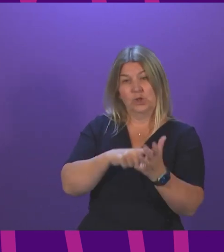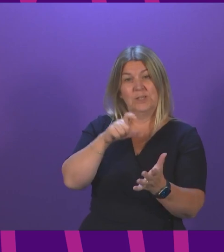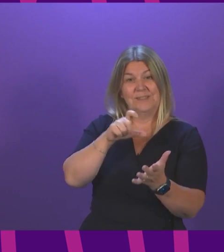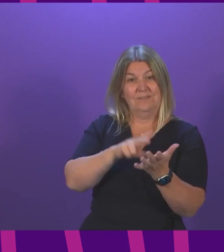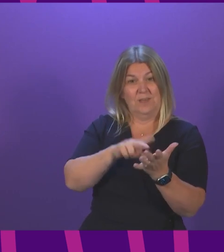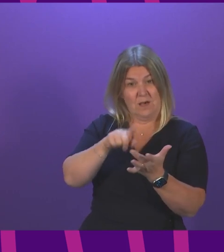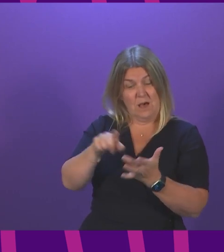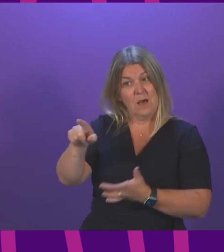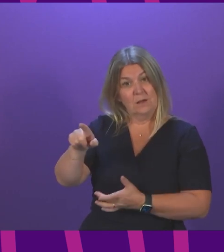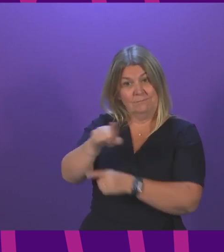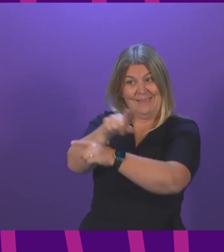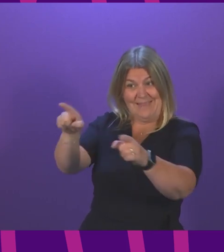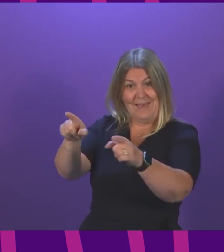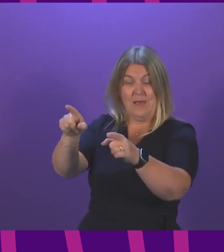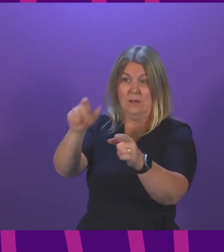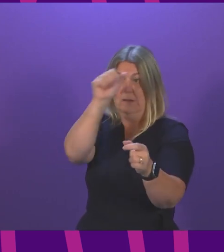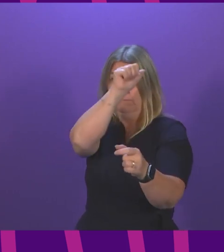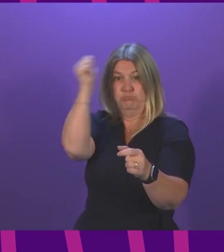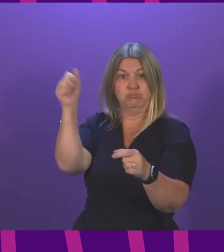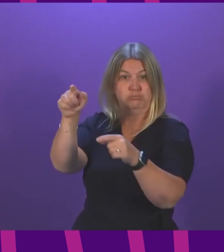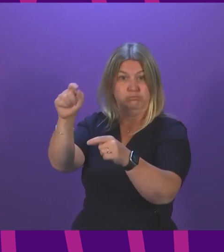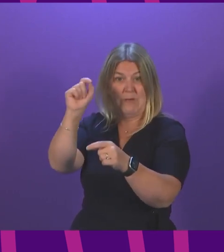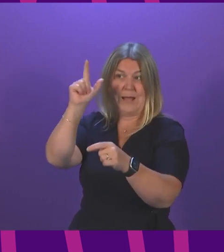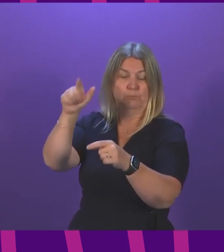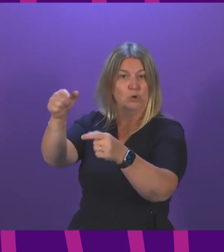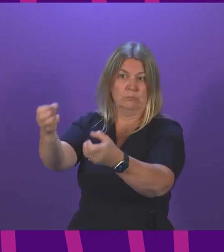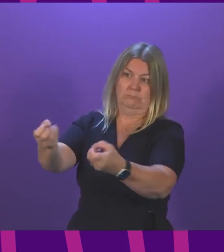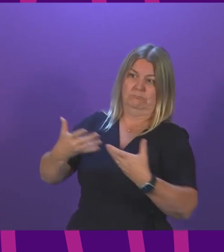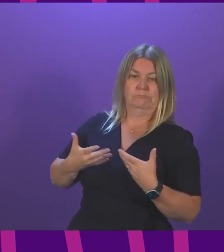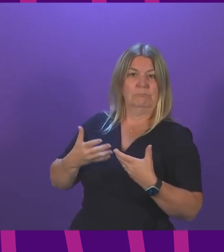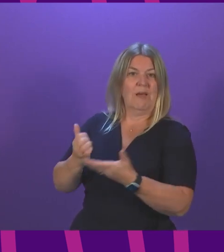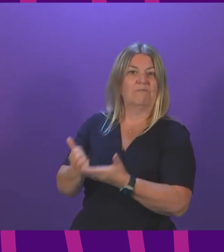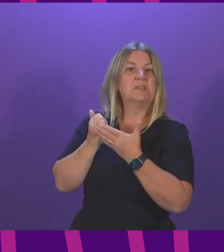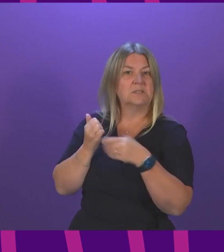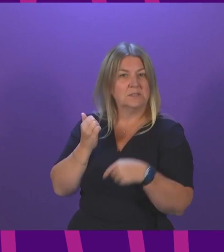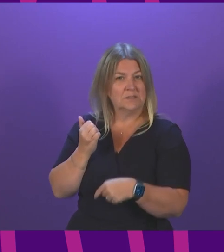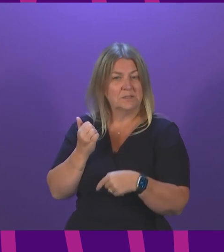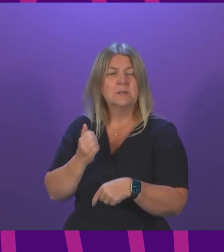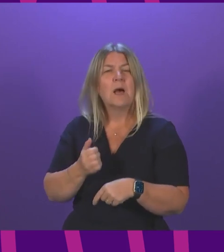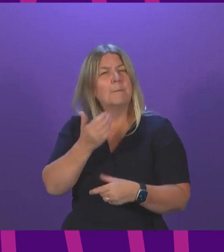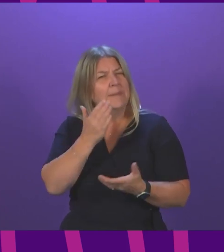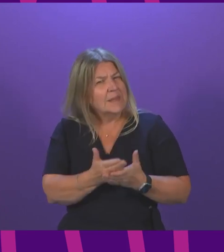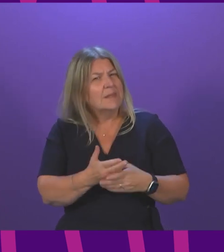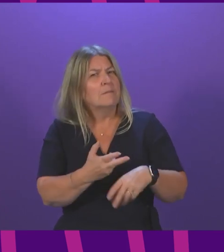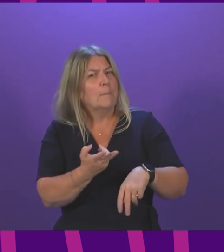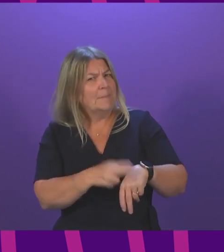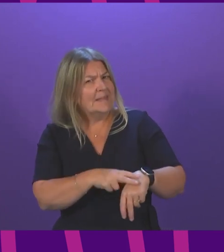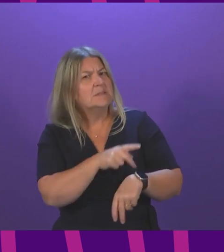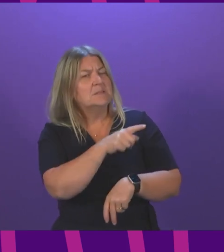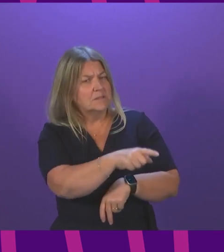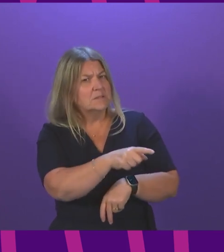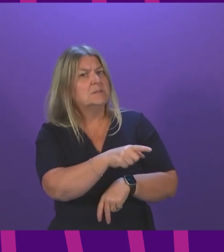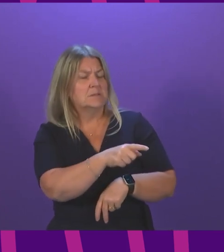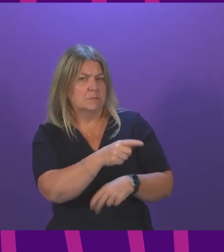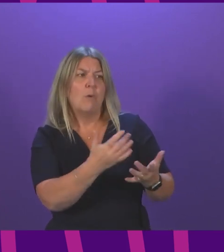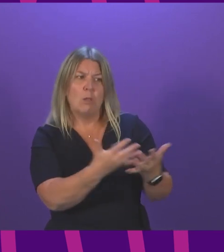give us that clinical expertise. It is also the case, in my understanding, that police officers have taken up, of course, in